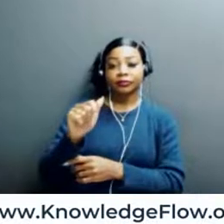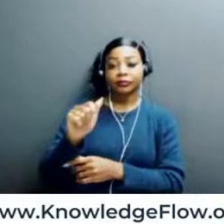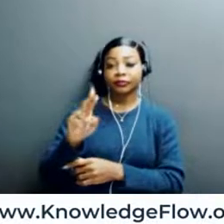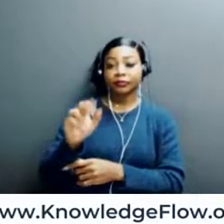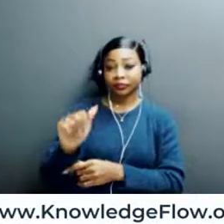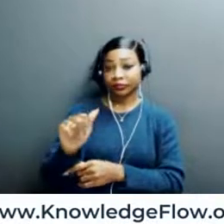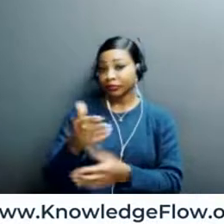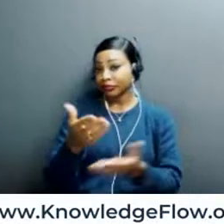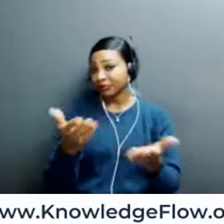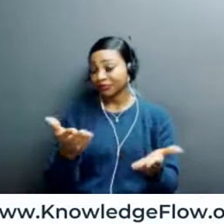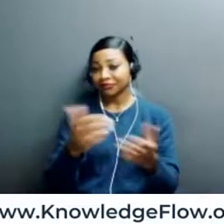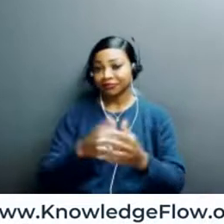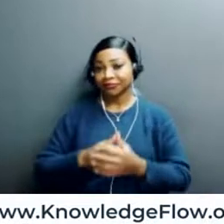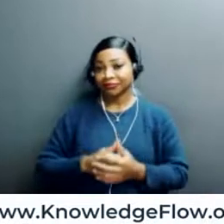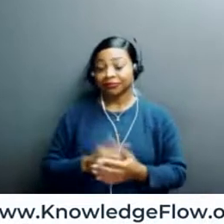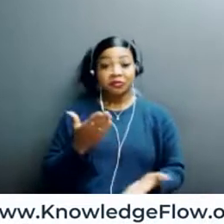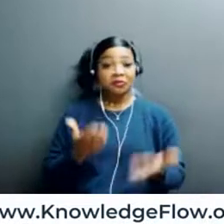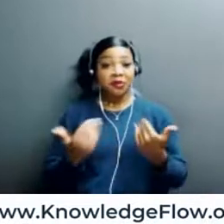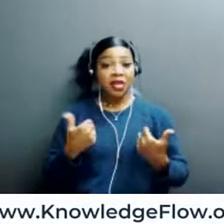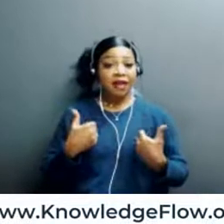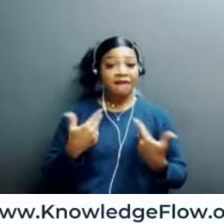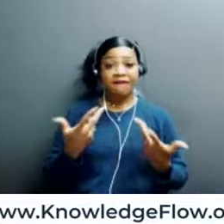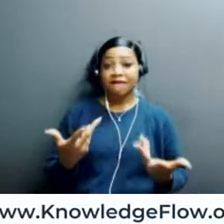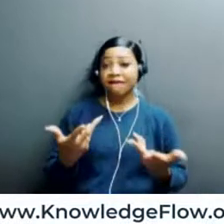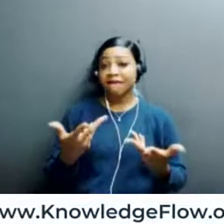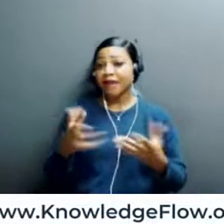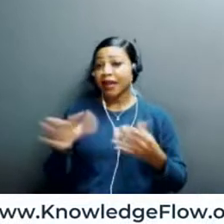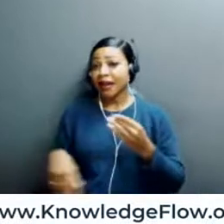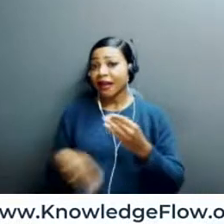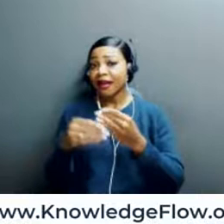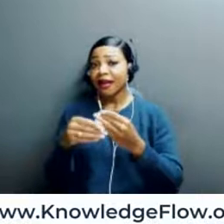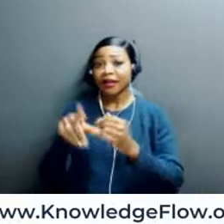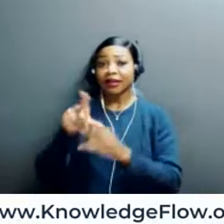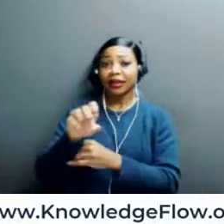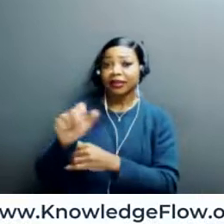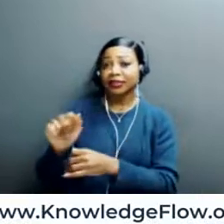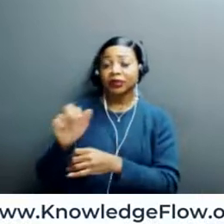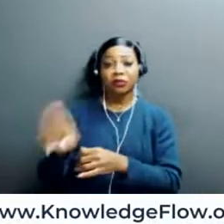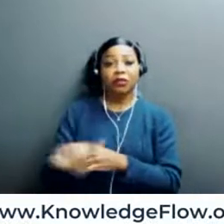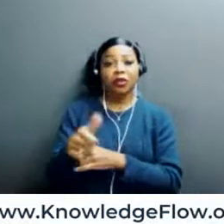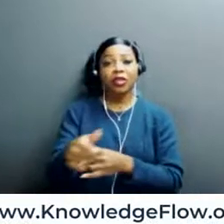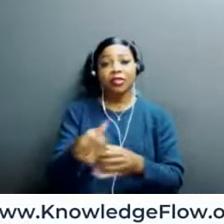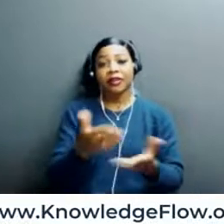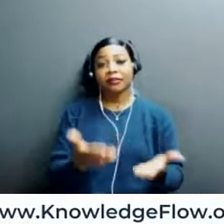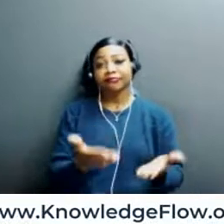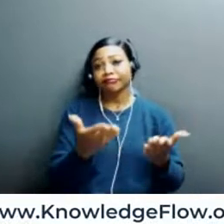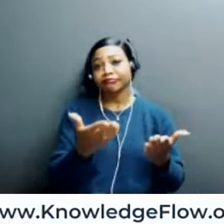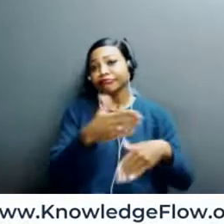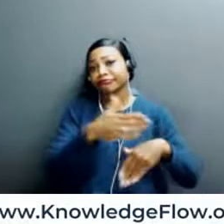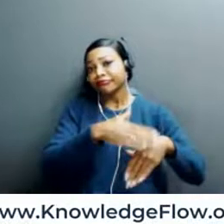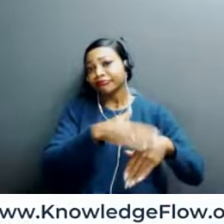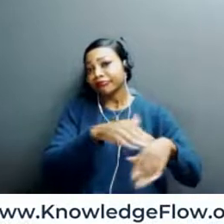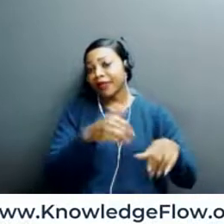you might have some overlap with Lisa, but are there other advice that you would give that are things that